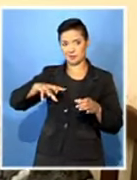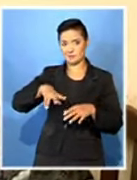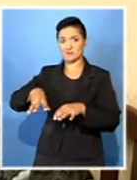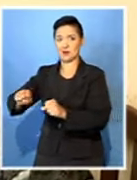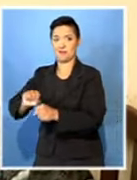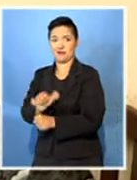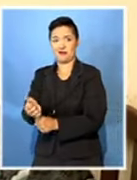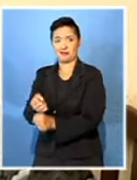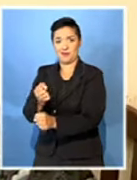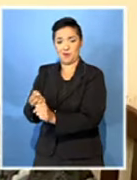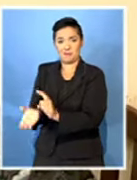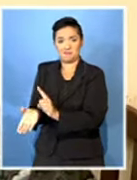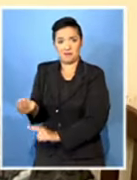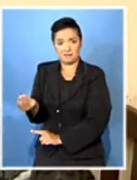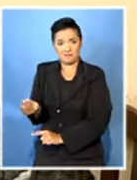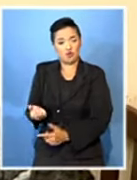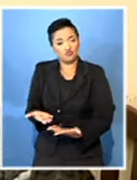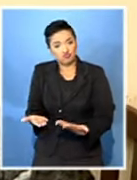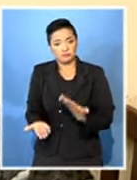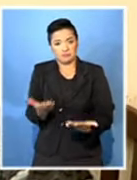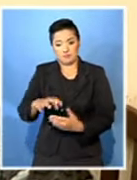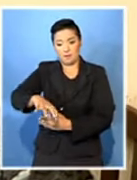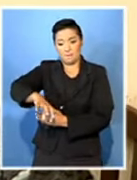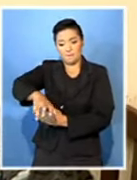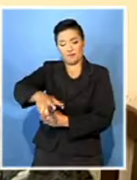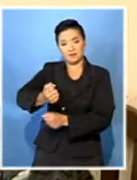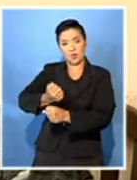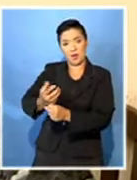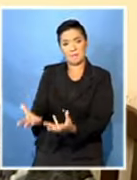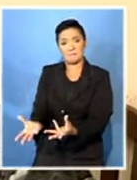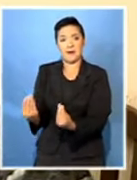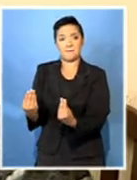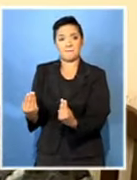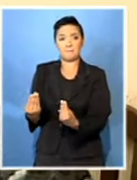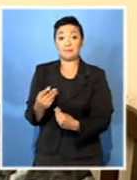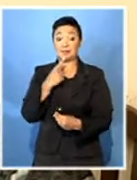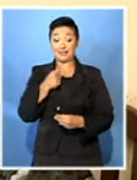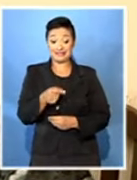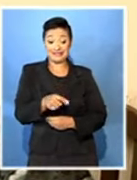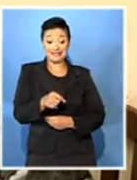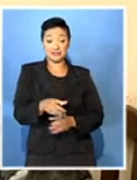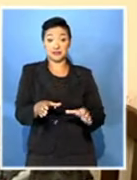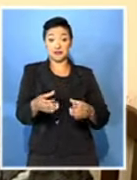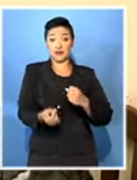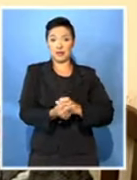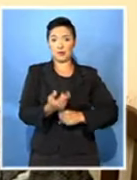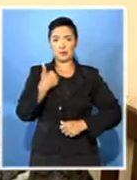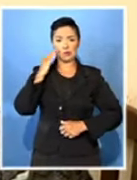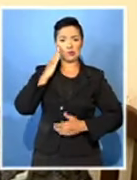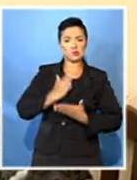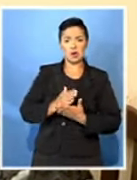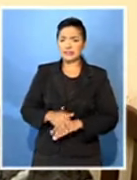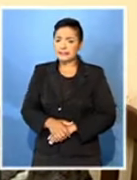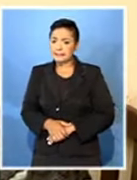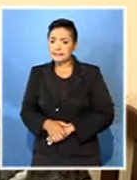in the province, which implies that they were uncertain if they could outvote their